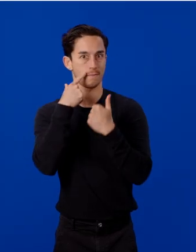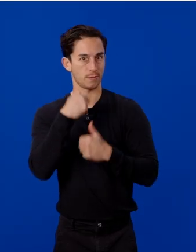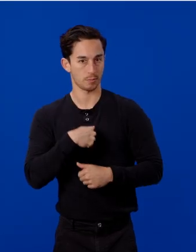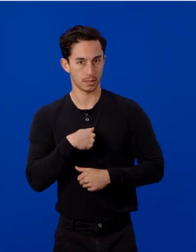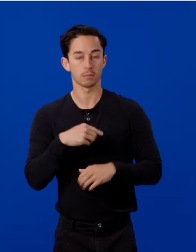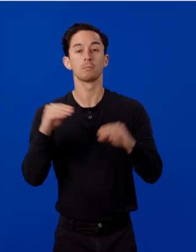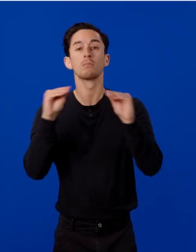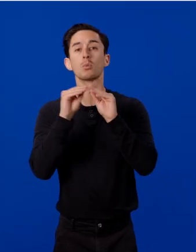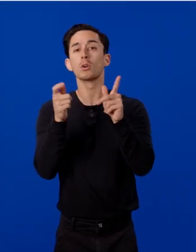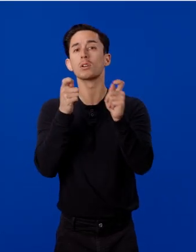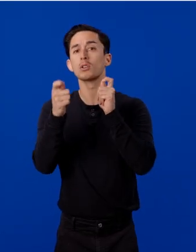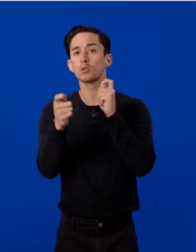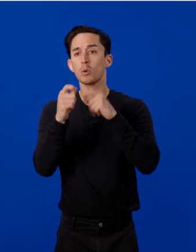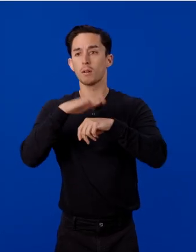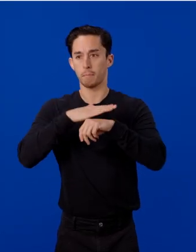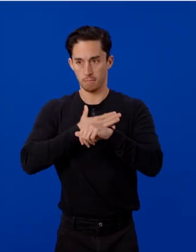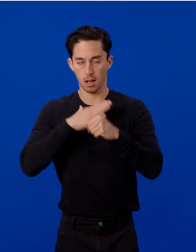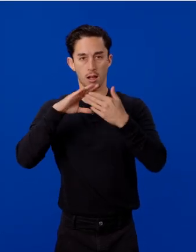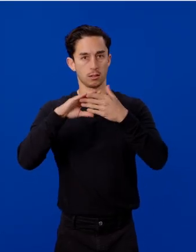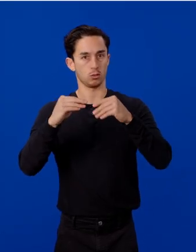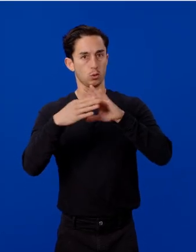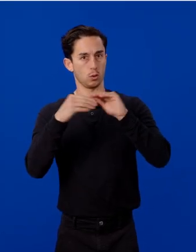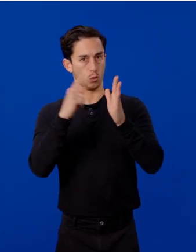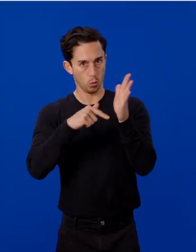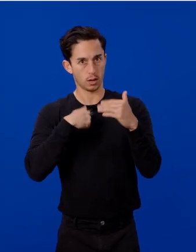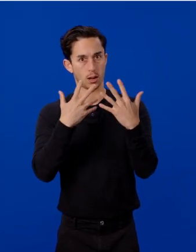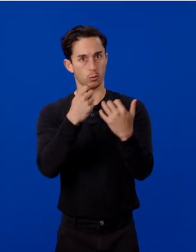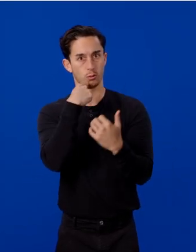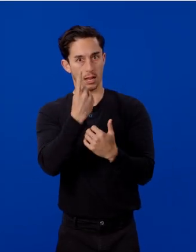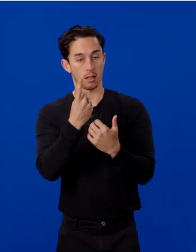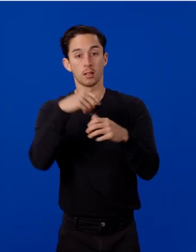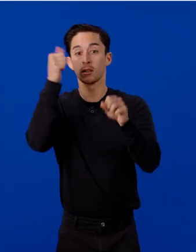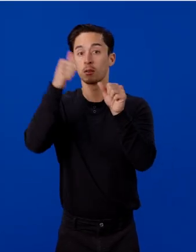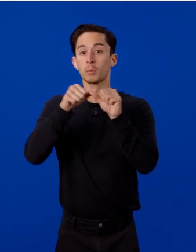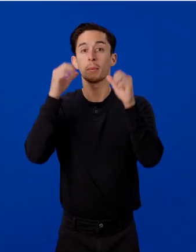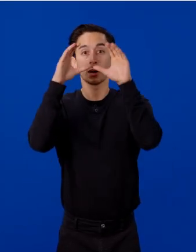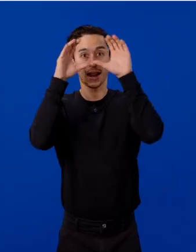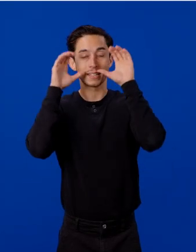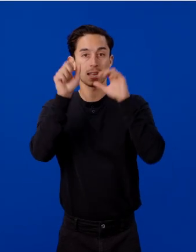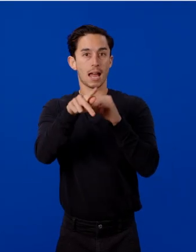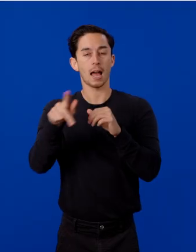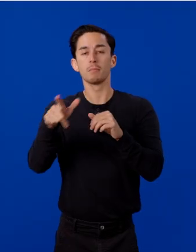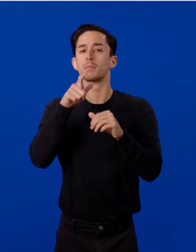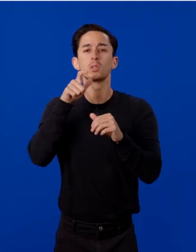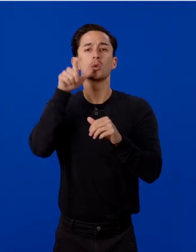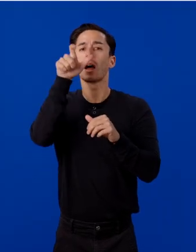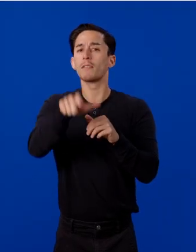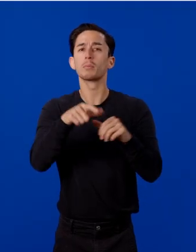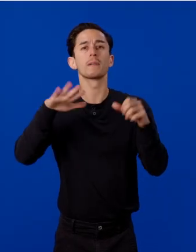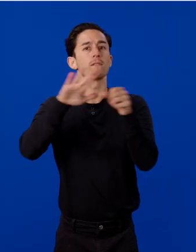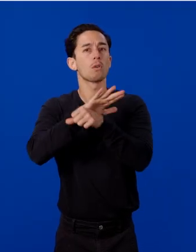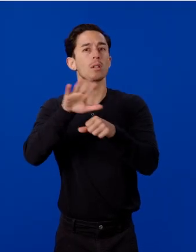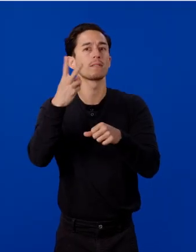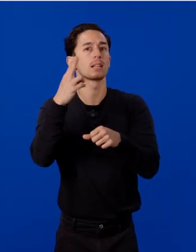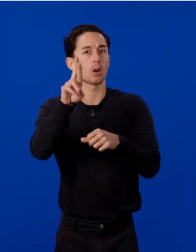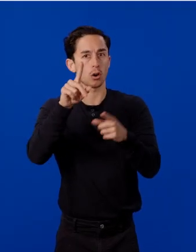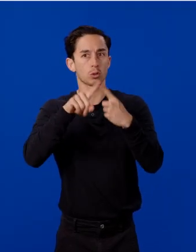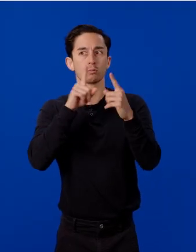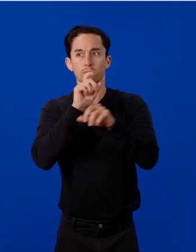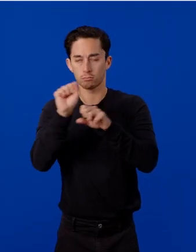control on the story I want to tell. Because remember, headset apps don't have to be all-in VR to be impactful.